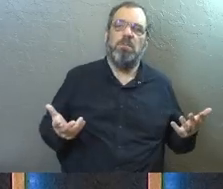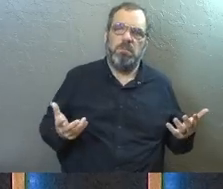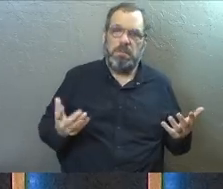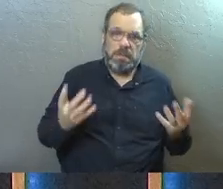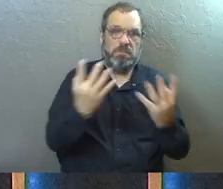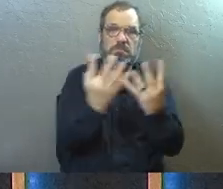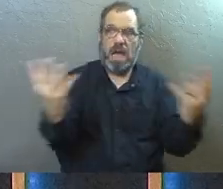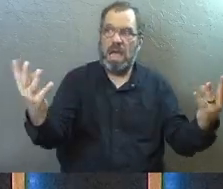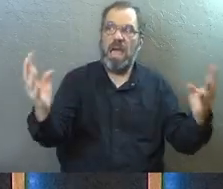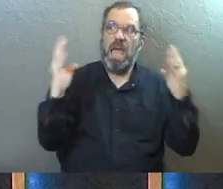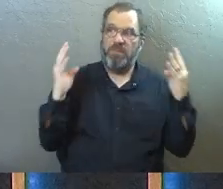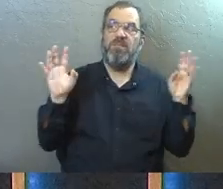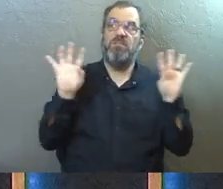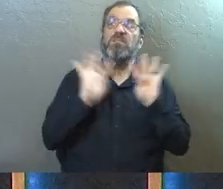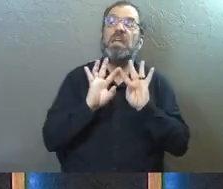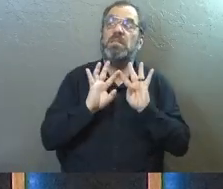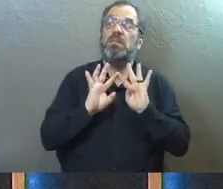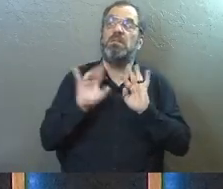a fence here, Philip?